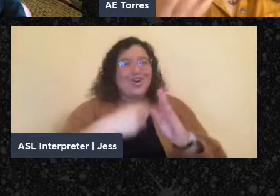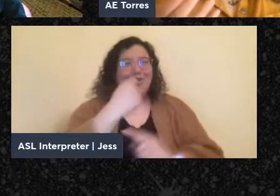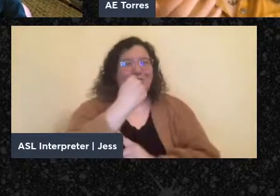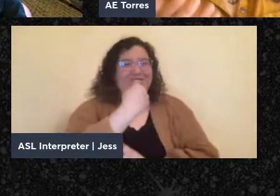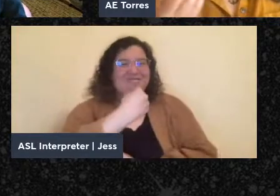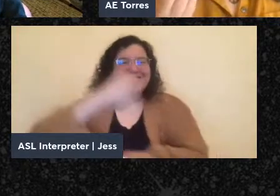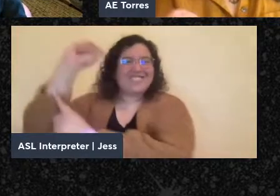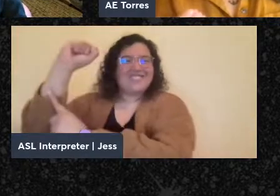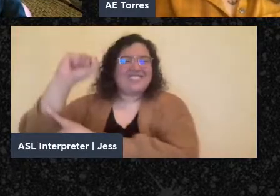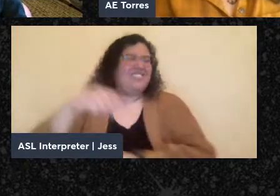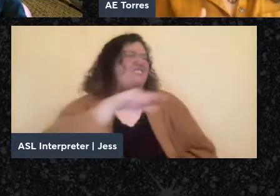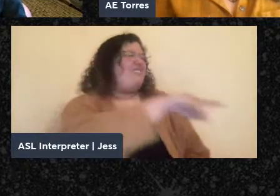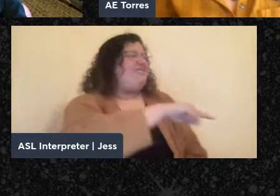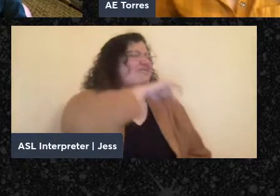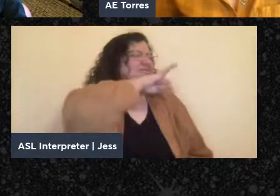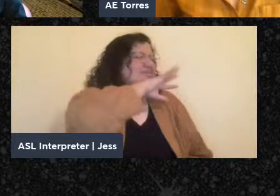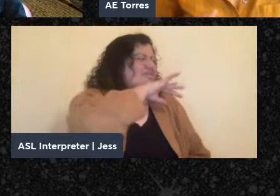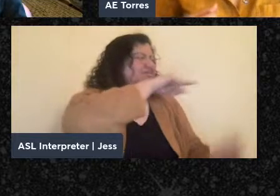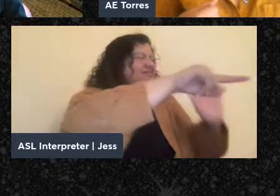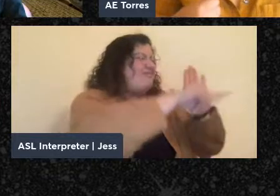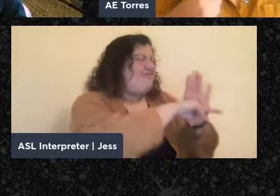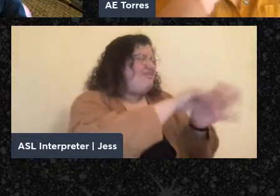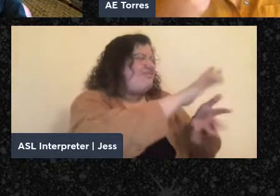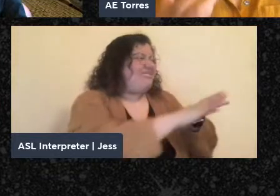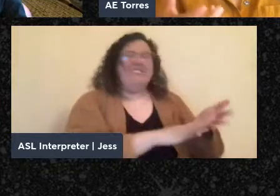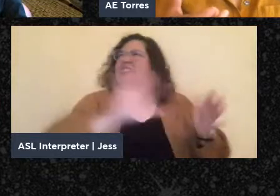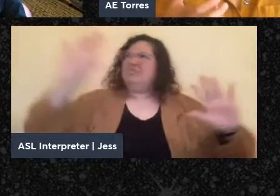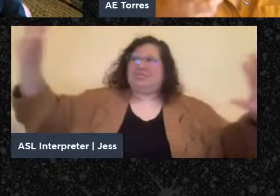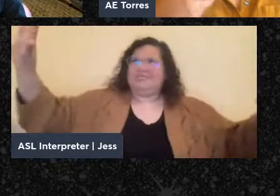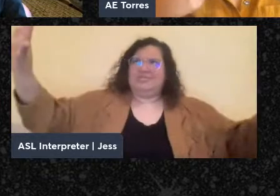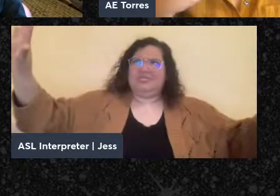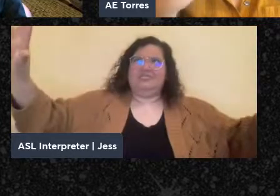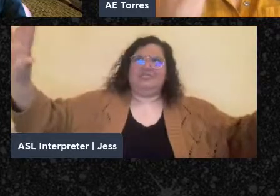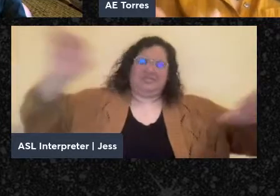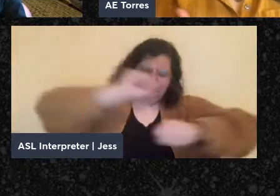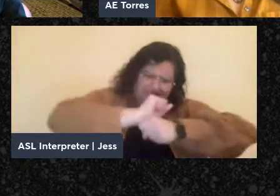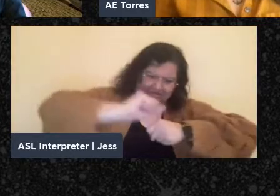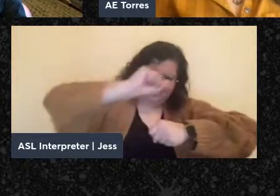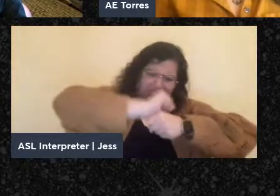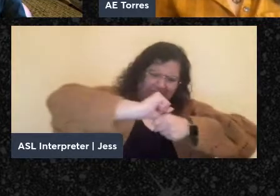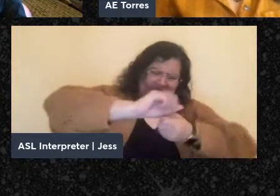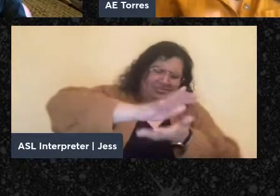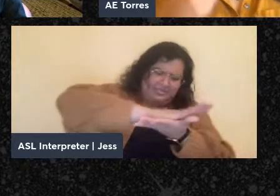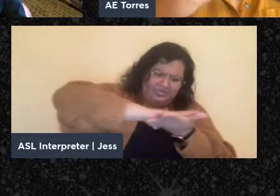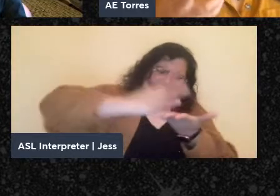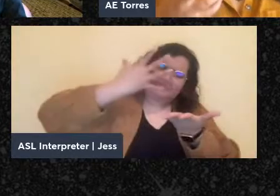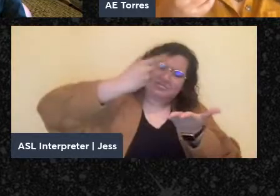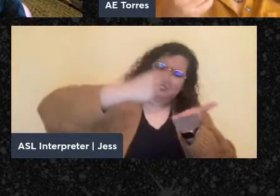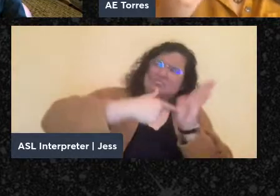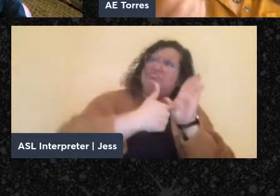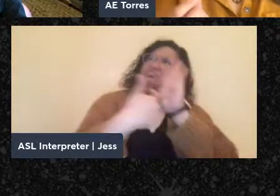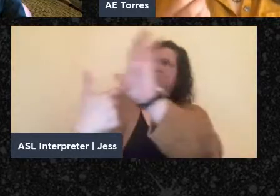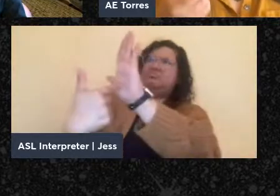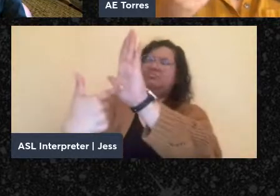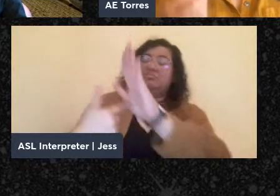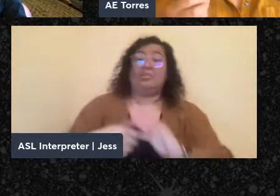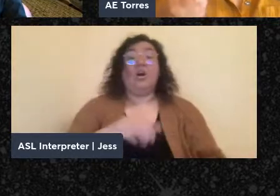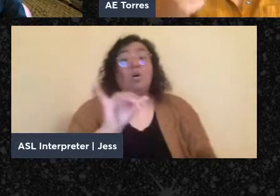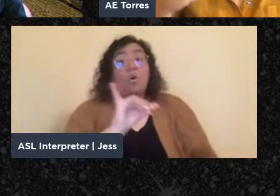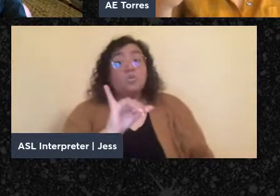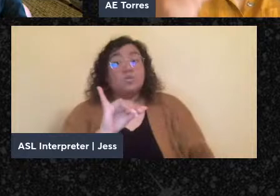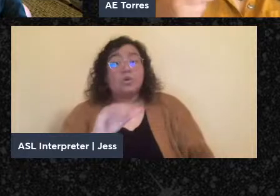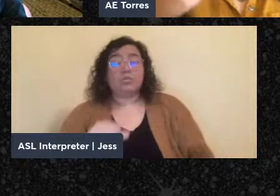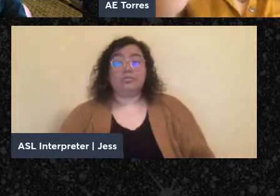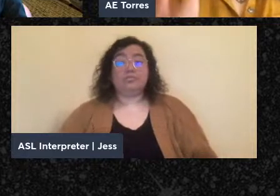that we can see expressed in it. I think also the articulation of a transnational culture, which is